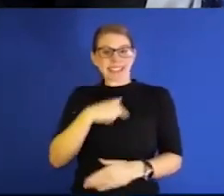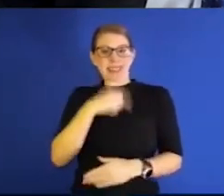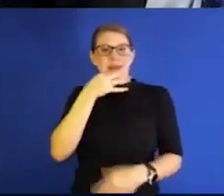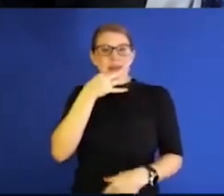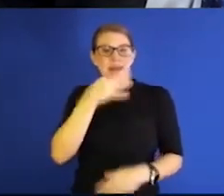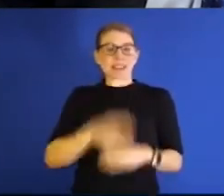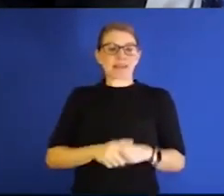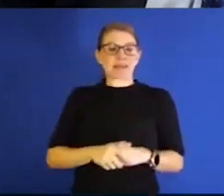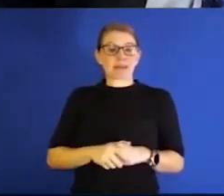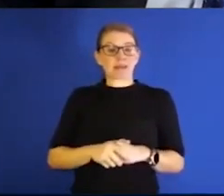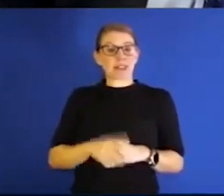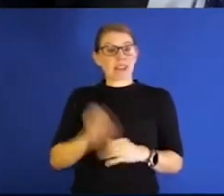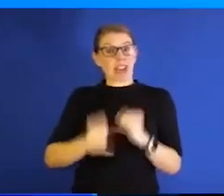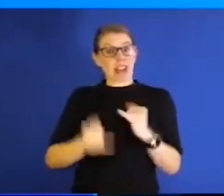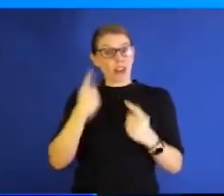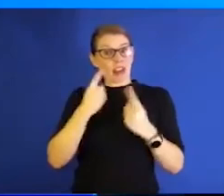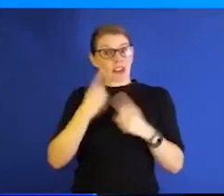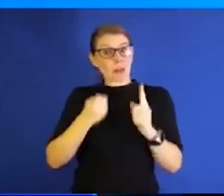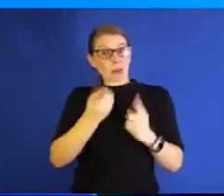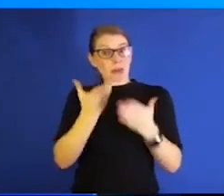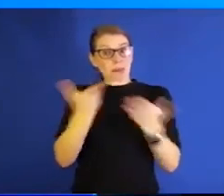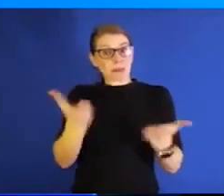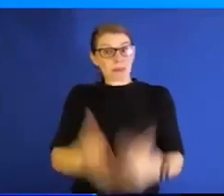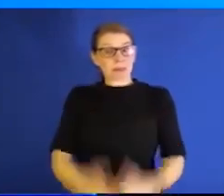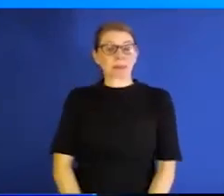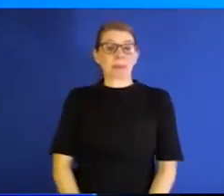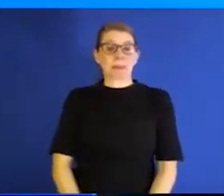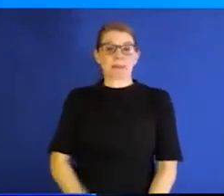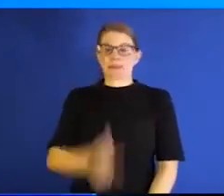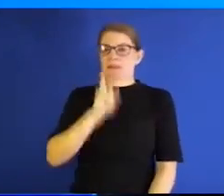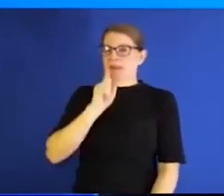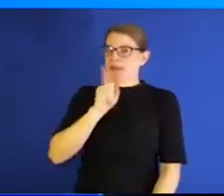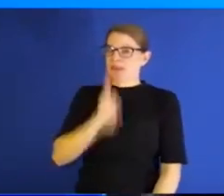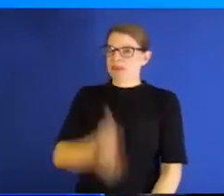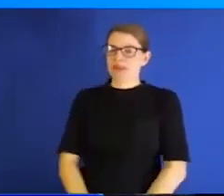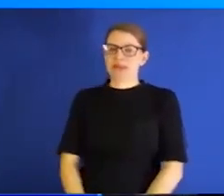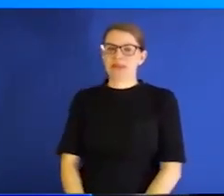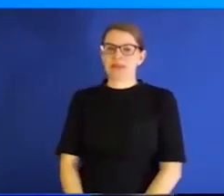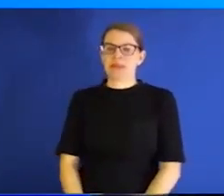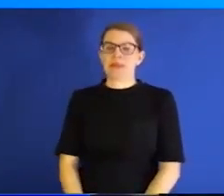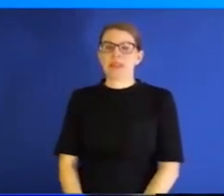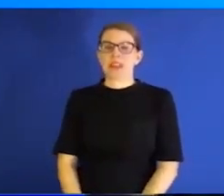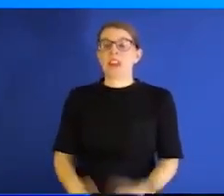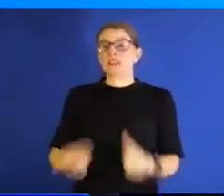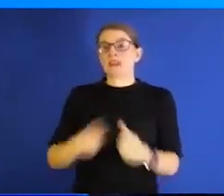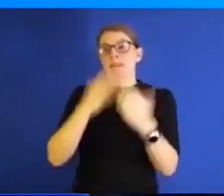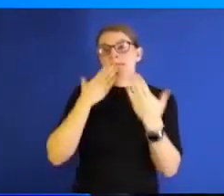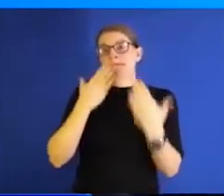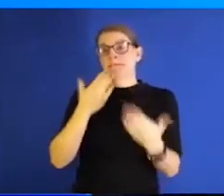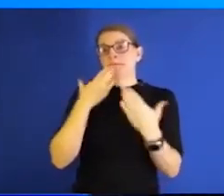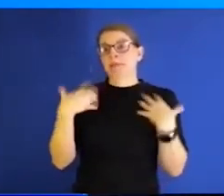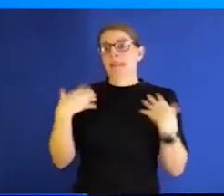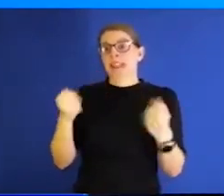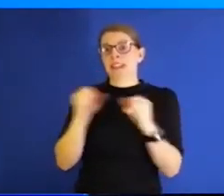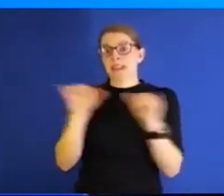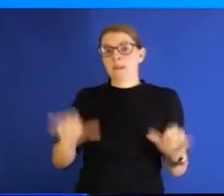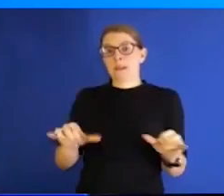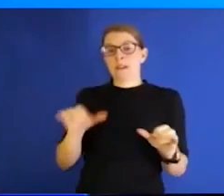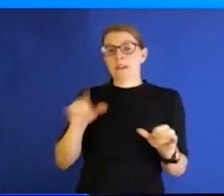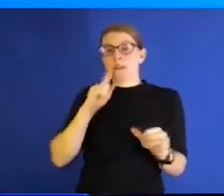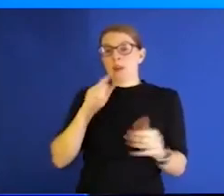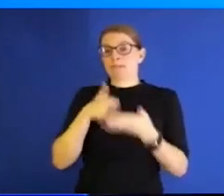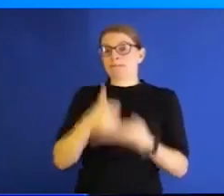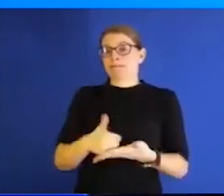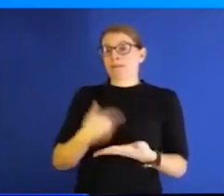we get some final thoughts from you? Sure. Well, I would just, first of all, thank the health system for the assistance that we've gotten